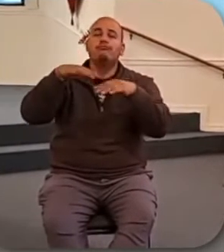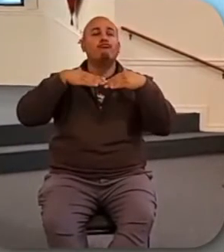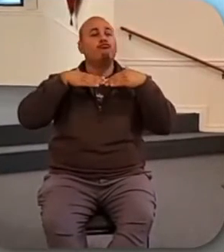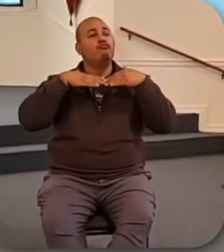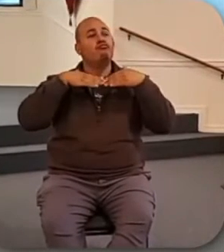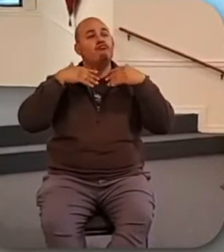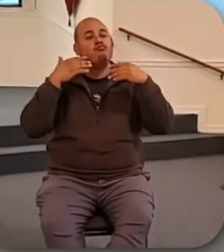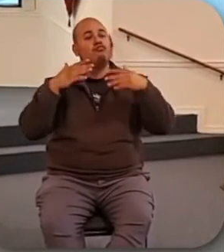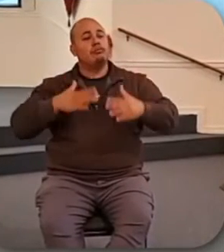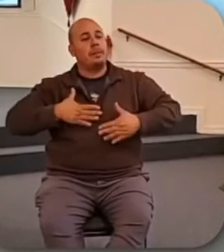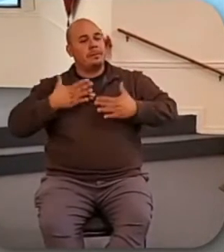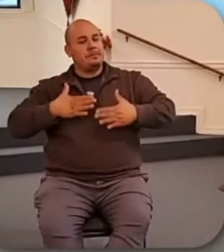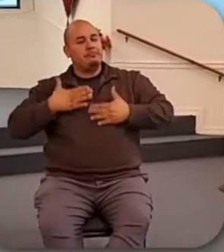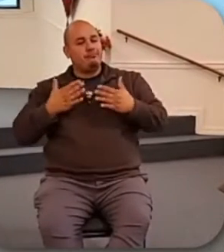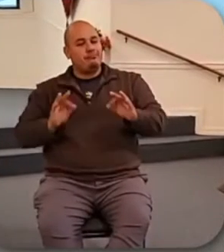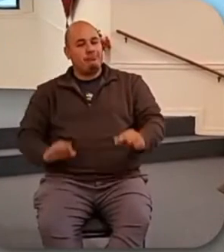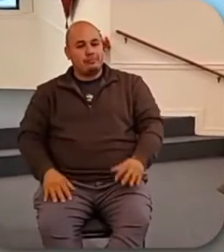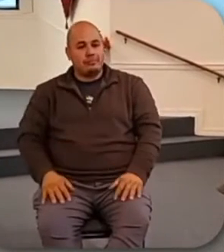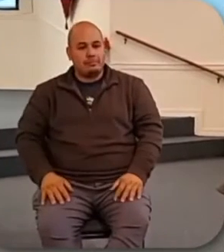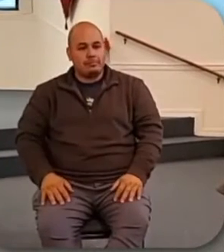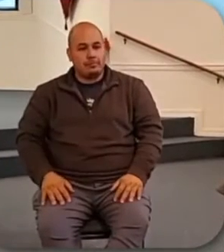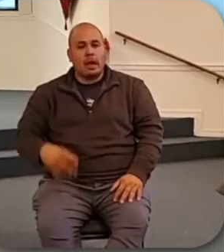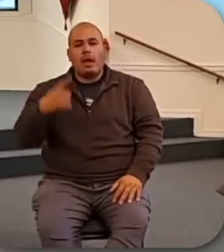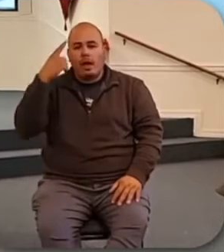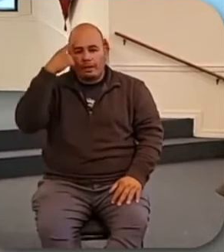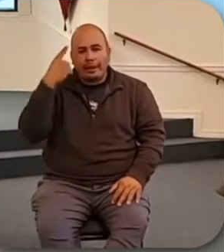I think it's always good to listen to Jesus.